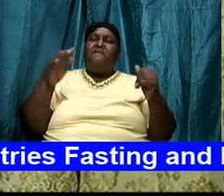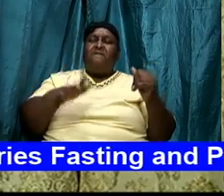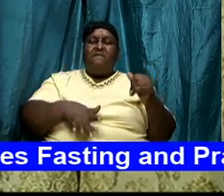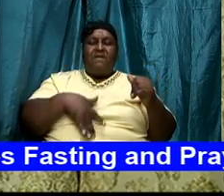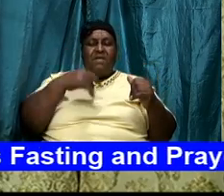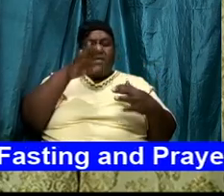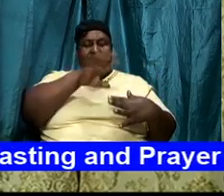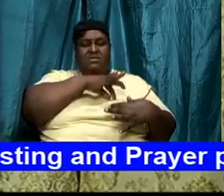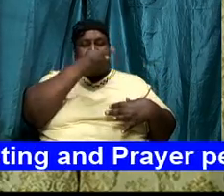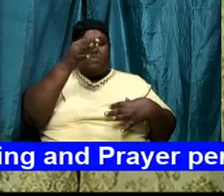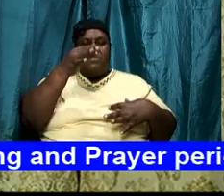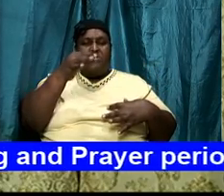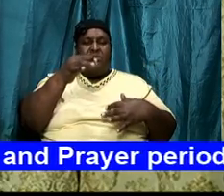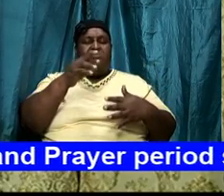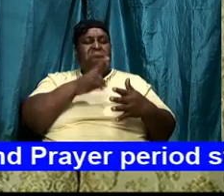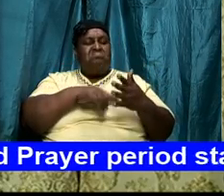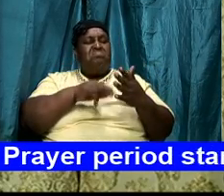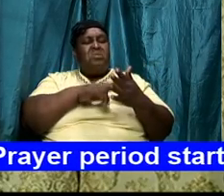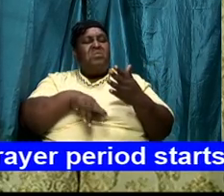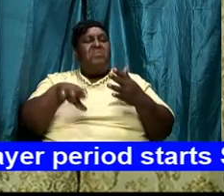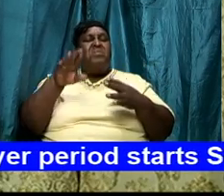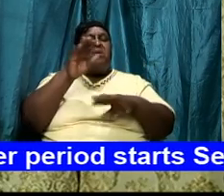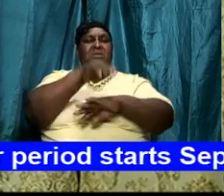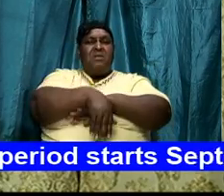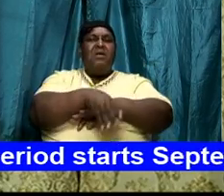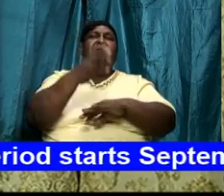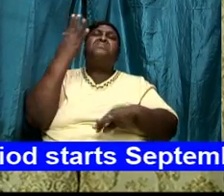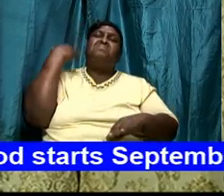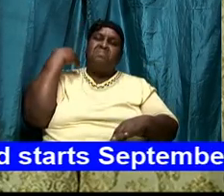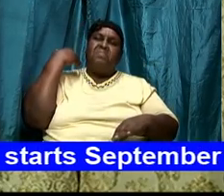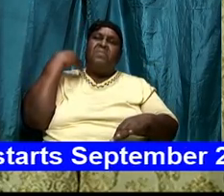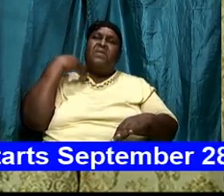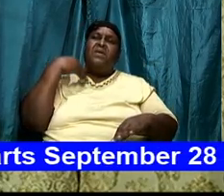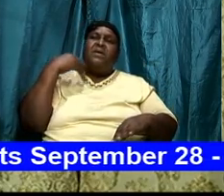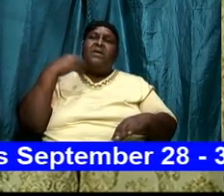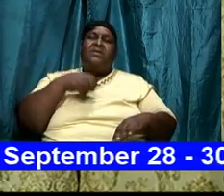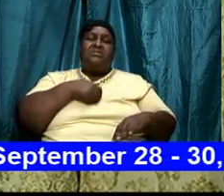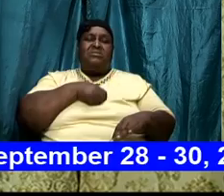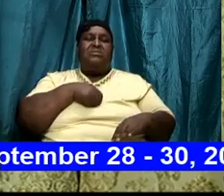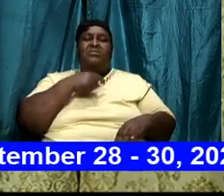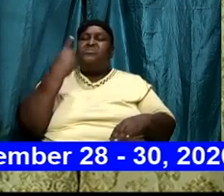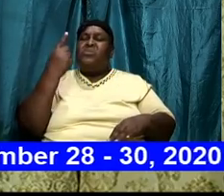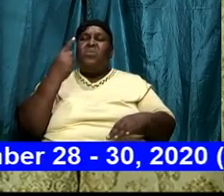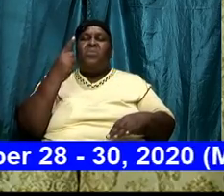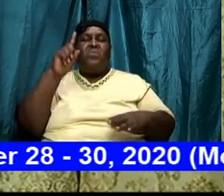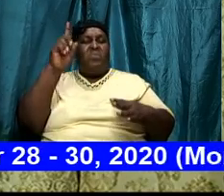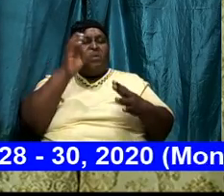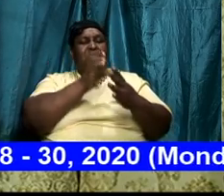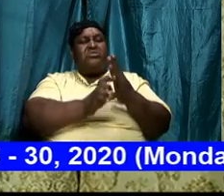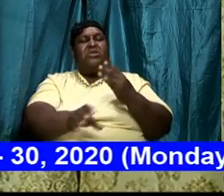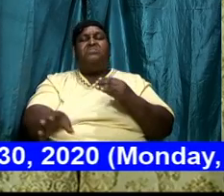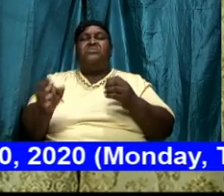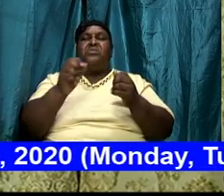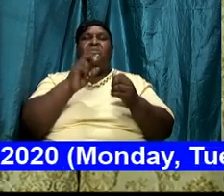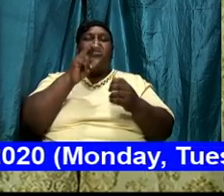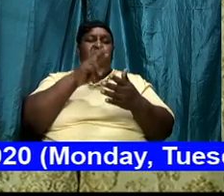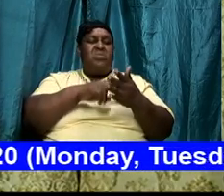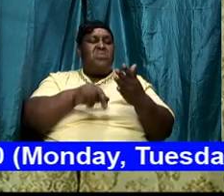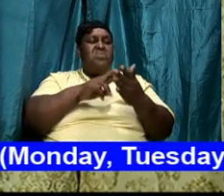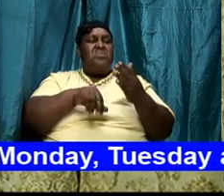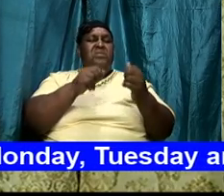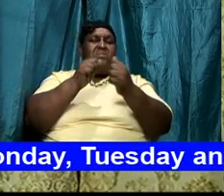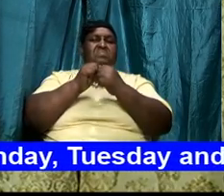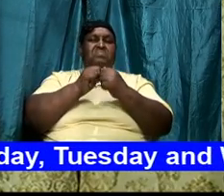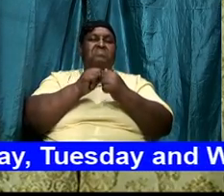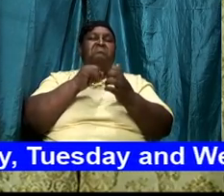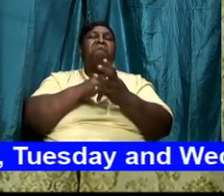as I read last night I I am sorry that it is only one chapter we are doing together reading together but it is